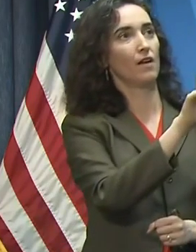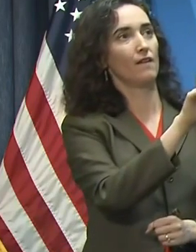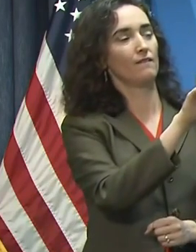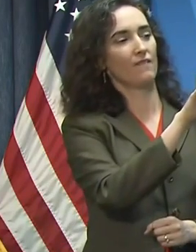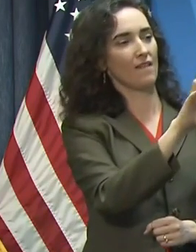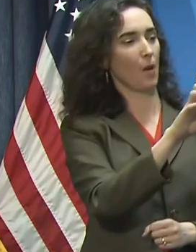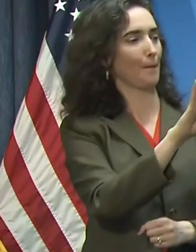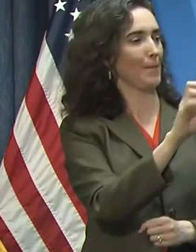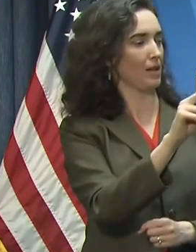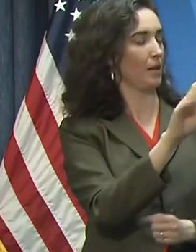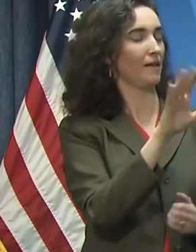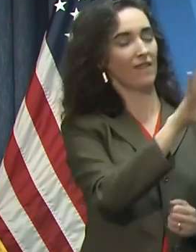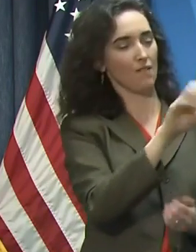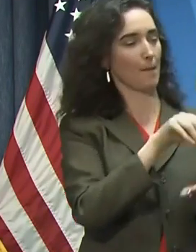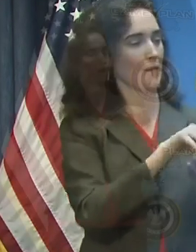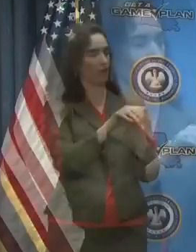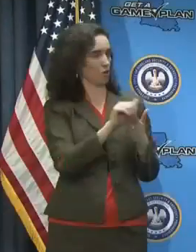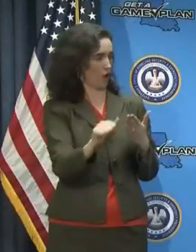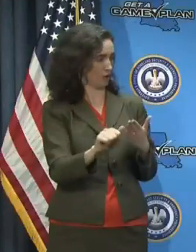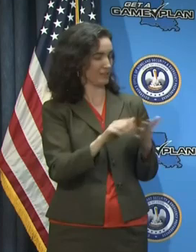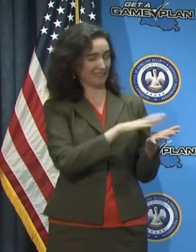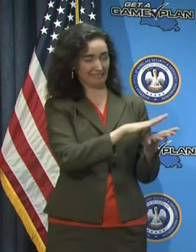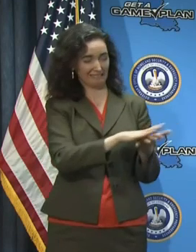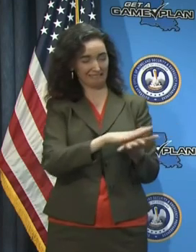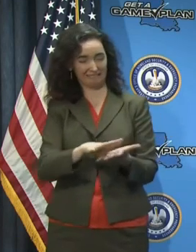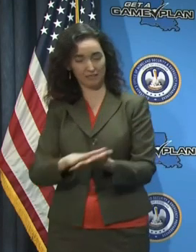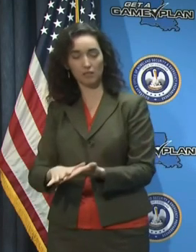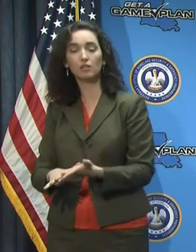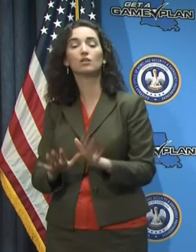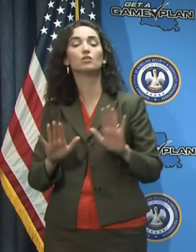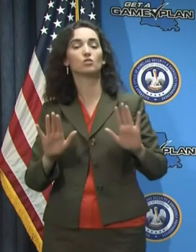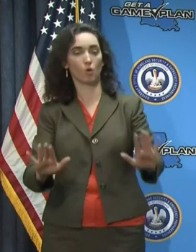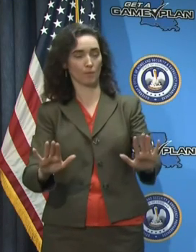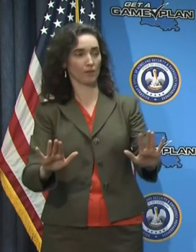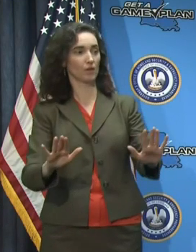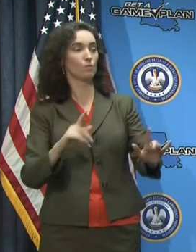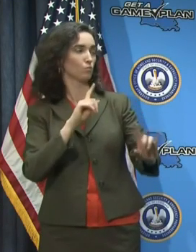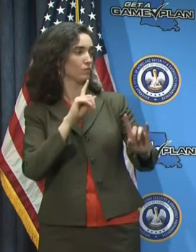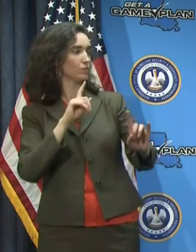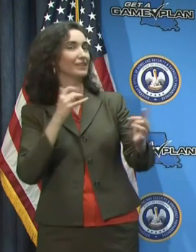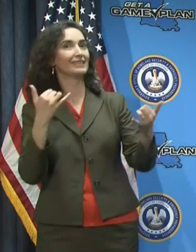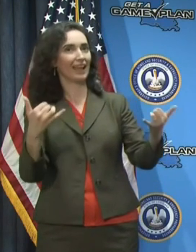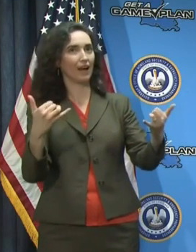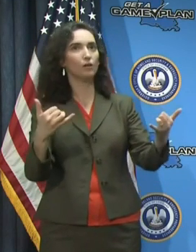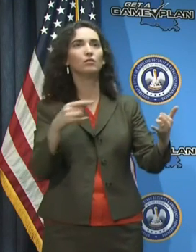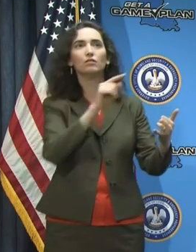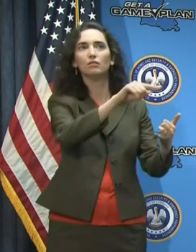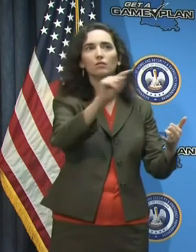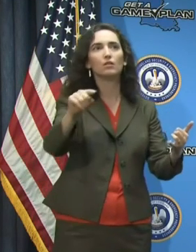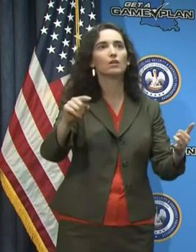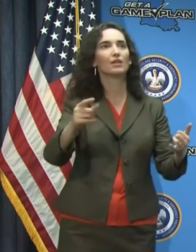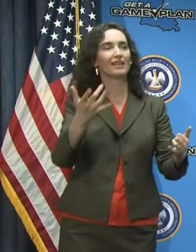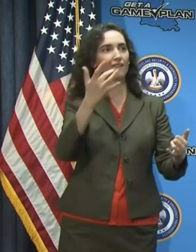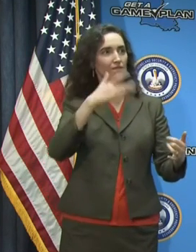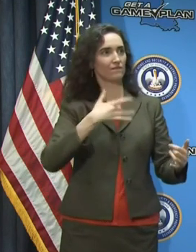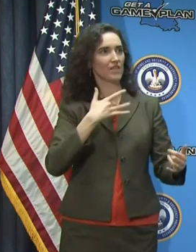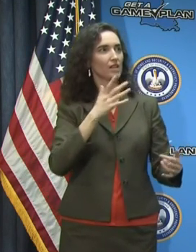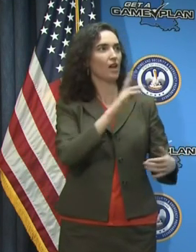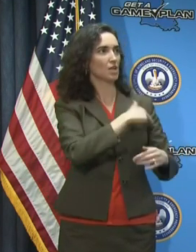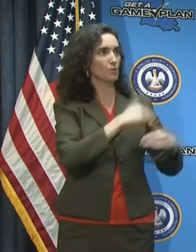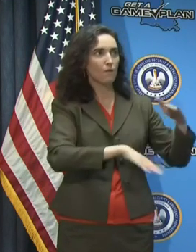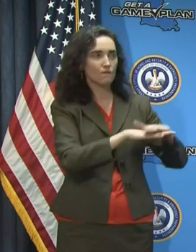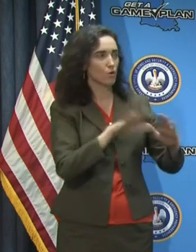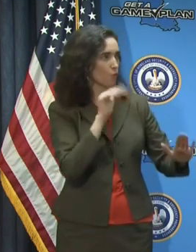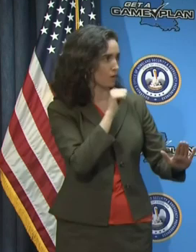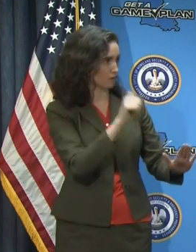And we've been listening to Louisiana Governor John Bel Edwards and other officials giving an update on the coronavirus crisis in the state. Unfortunately, the